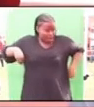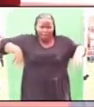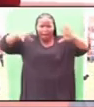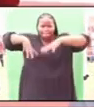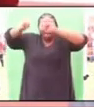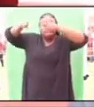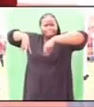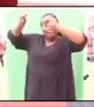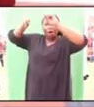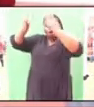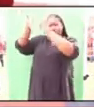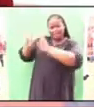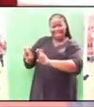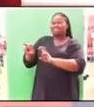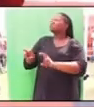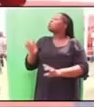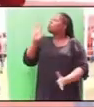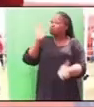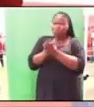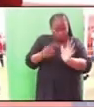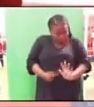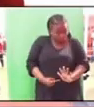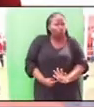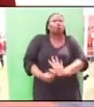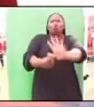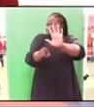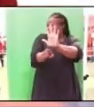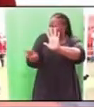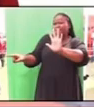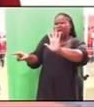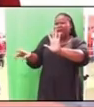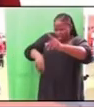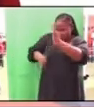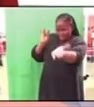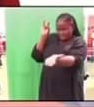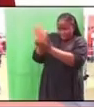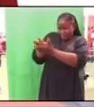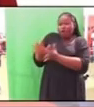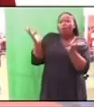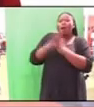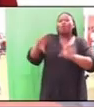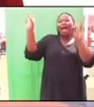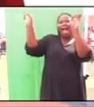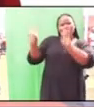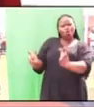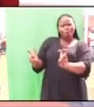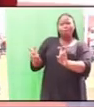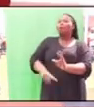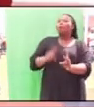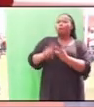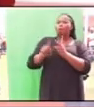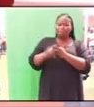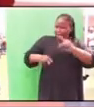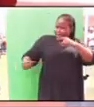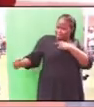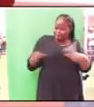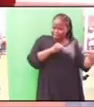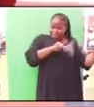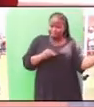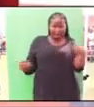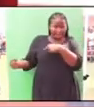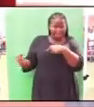electricity we are going to expose them and expel them from ESCOM. We are going to fight corruption